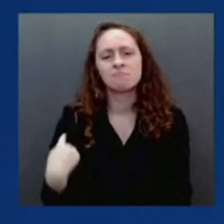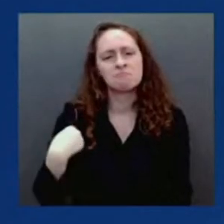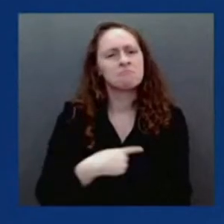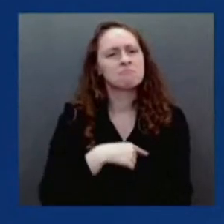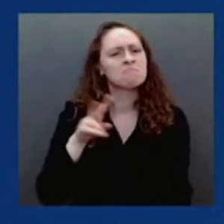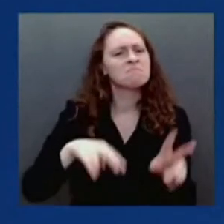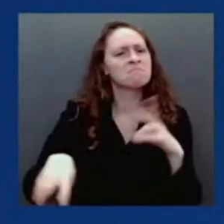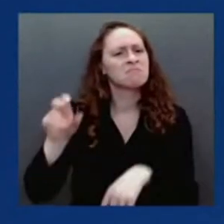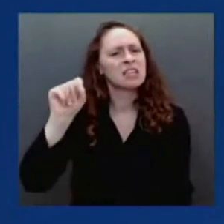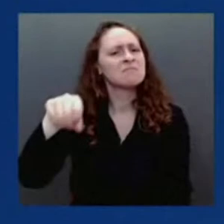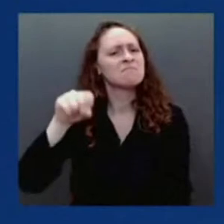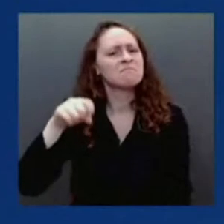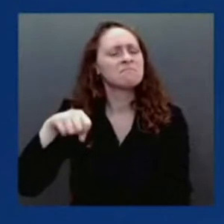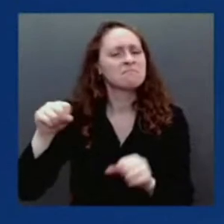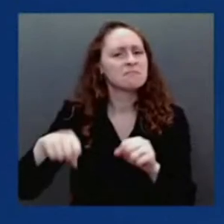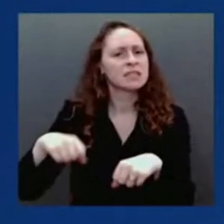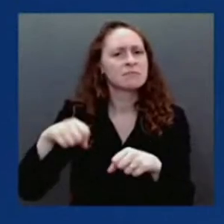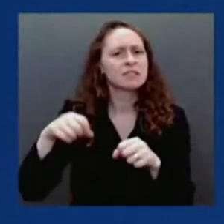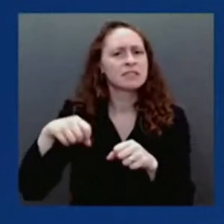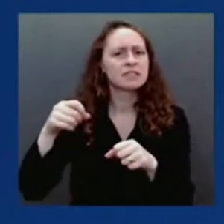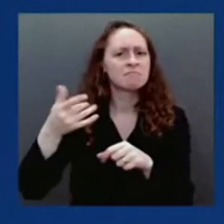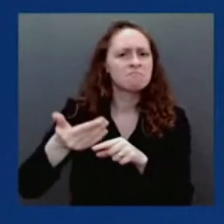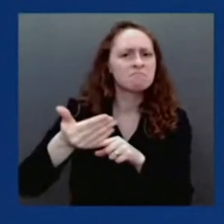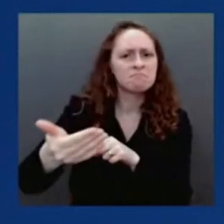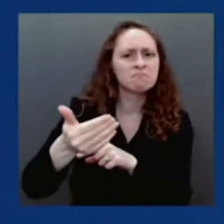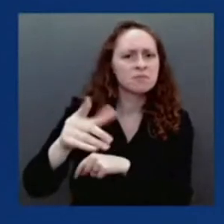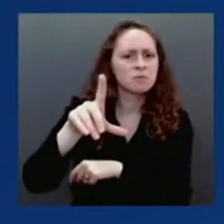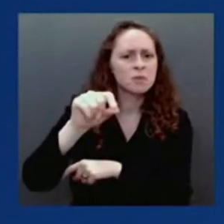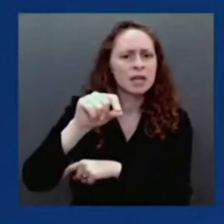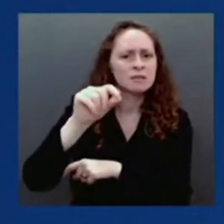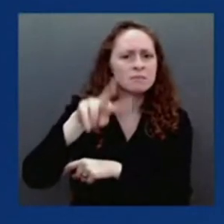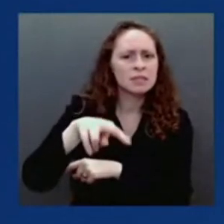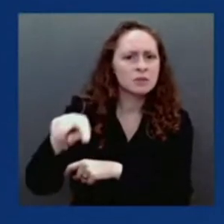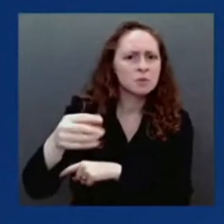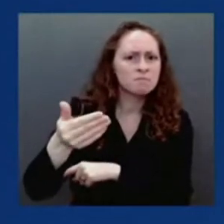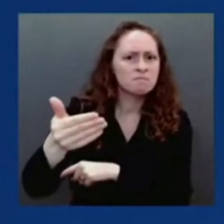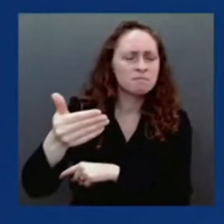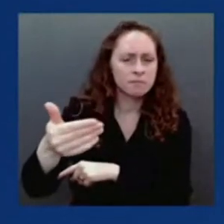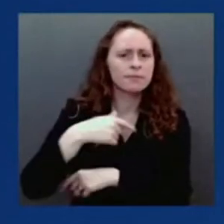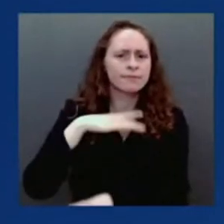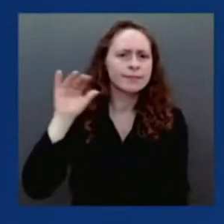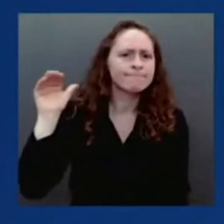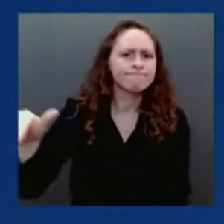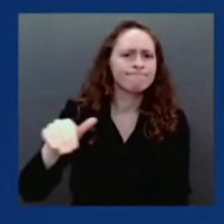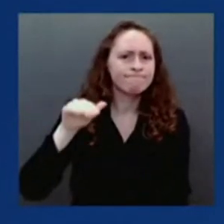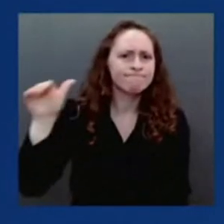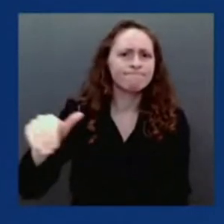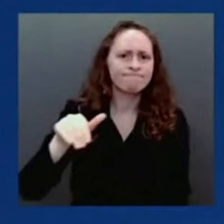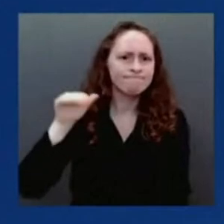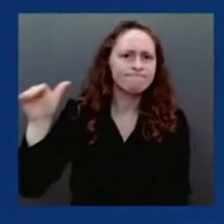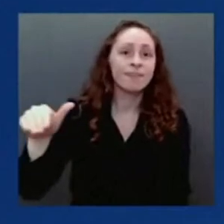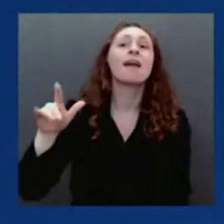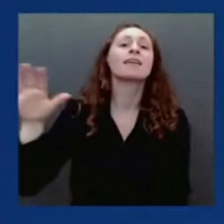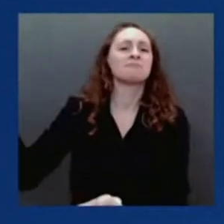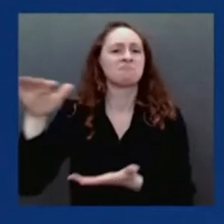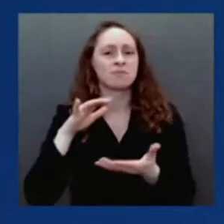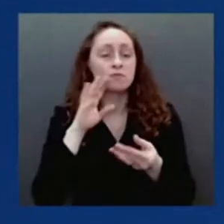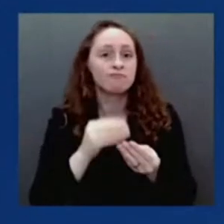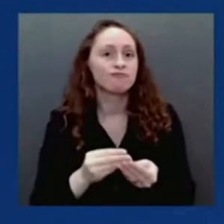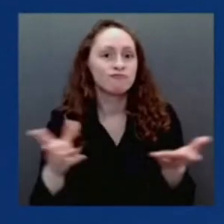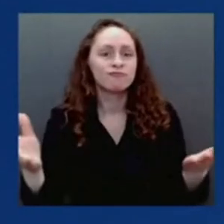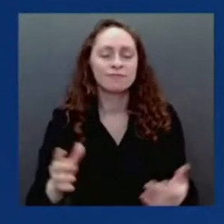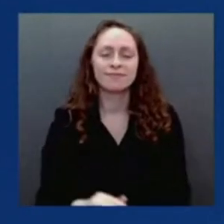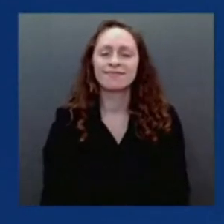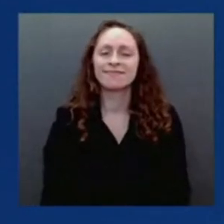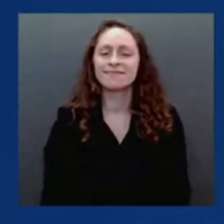first half of the 20 million by the end of June. I want to remind everybody that that is one of five Pfizer pills,